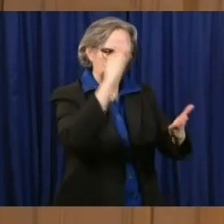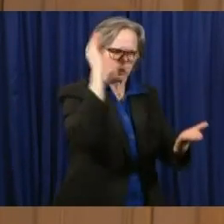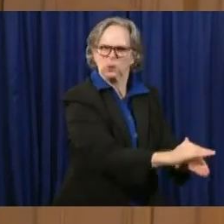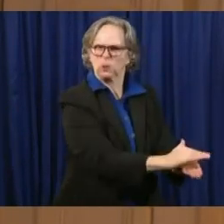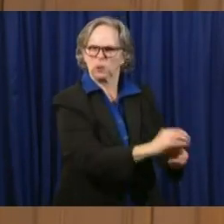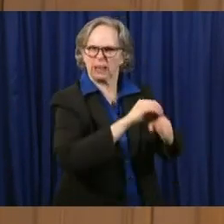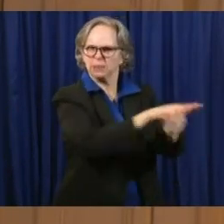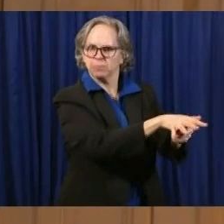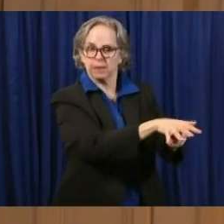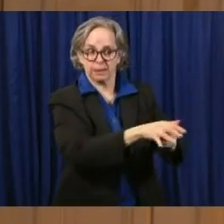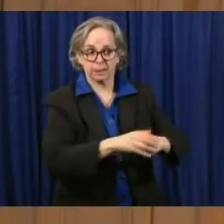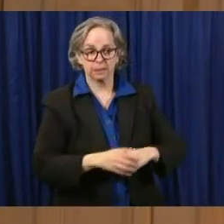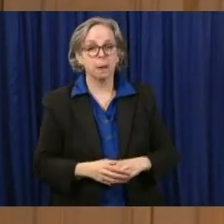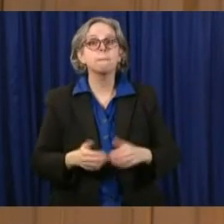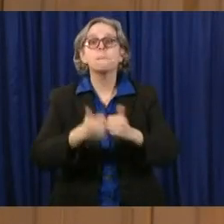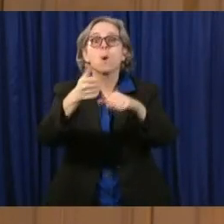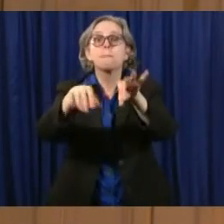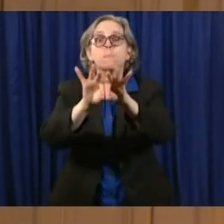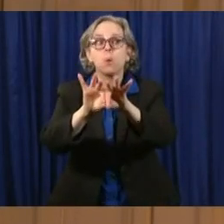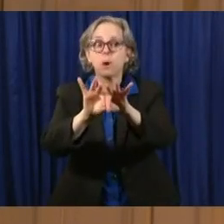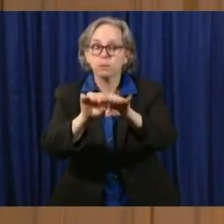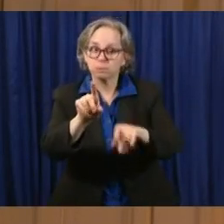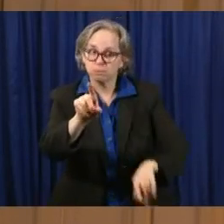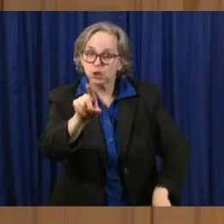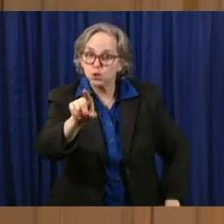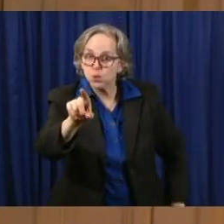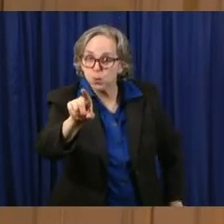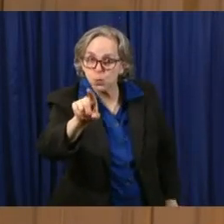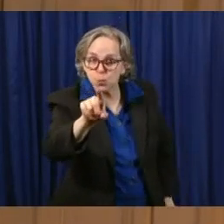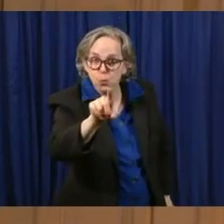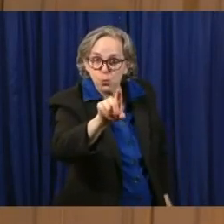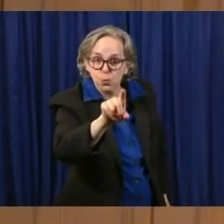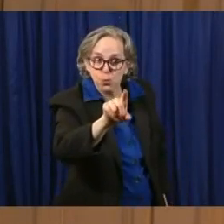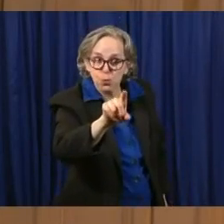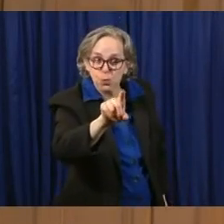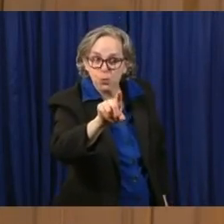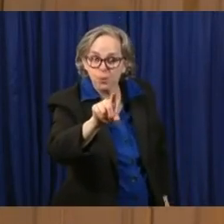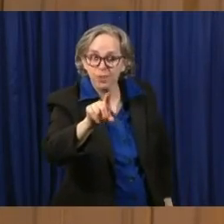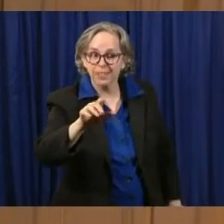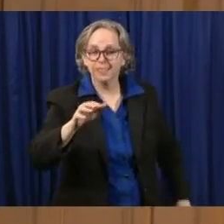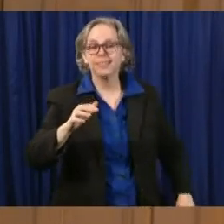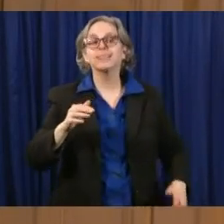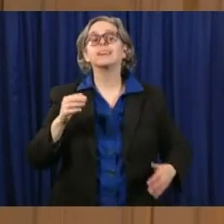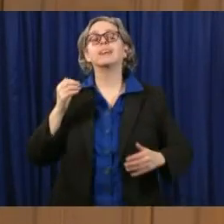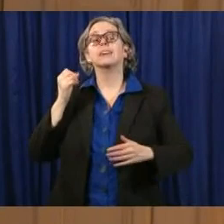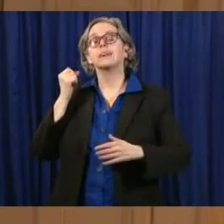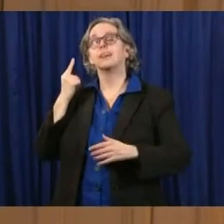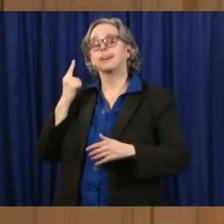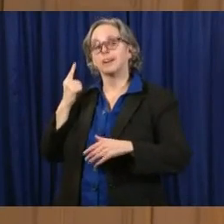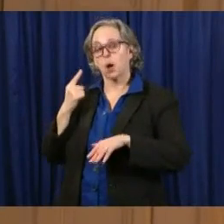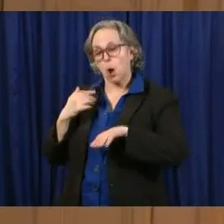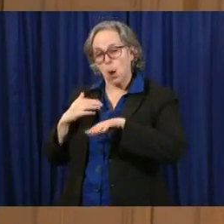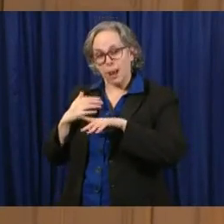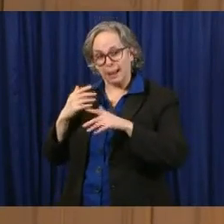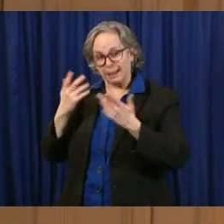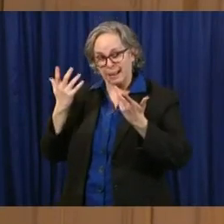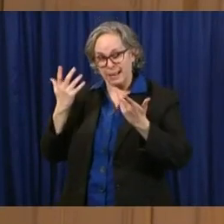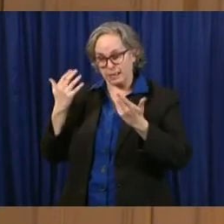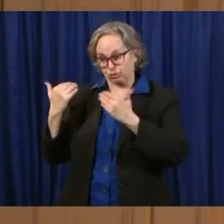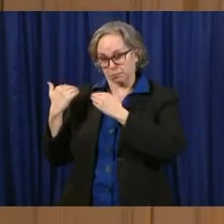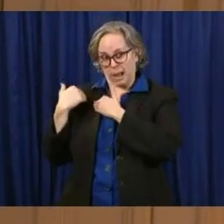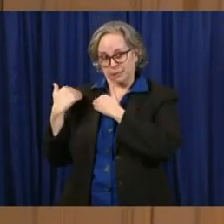slow, gradual, responsible walk to opening up some parts of what we do, doing that very